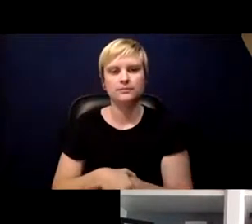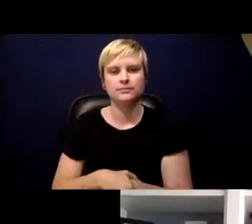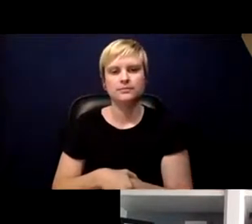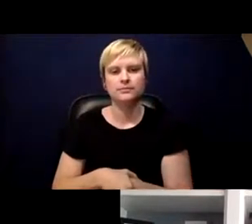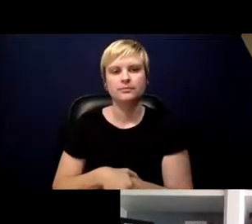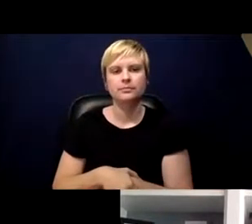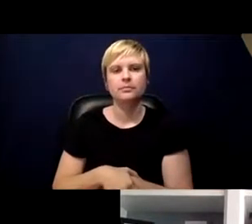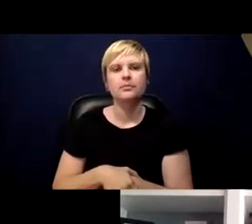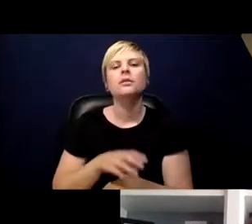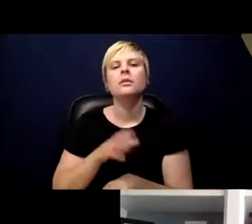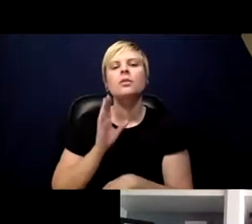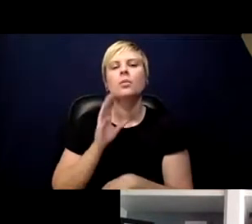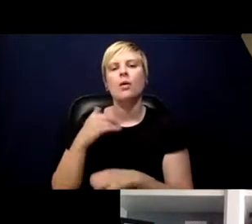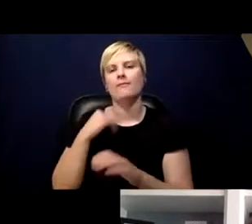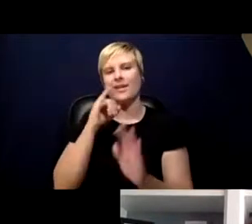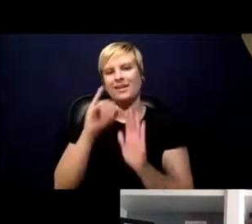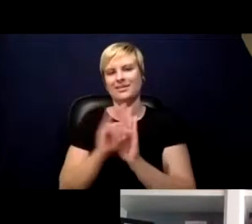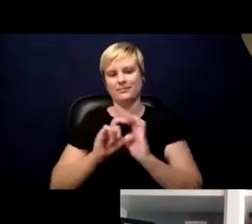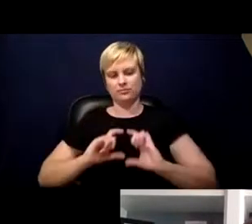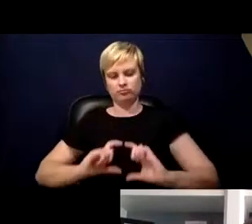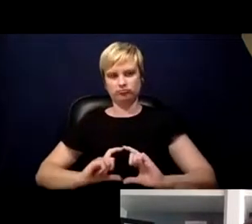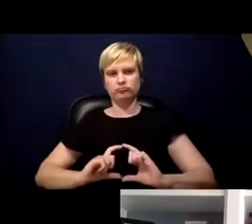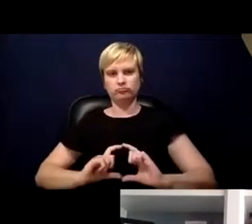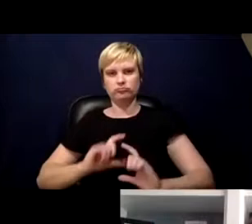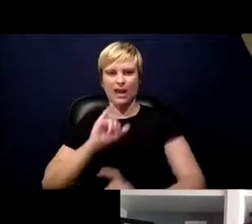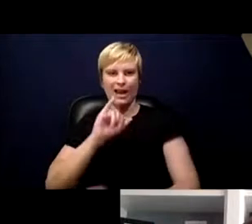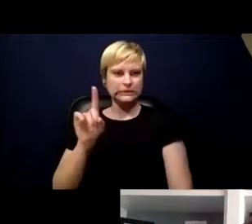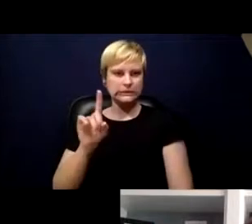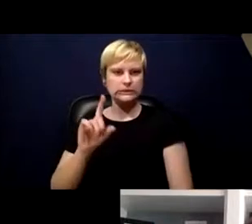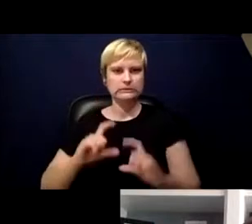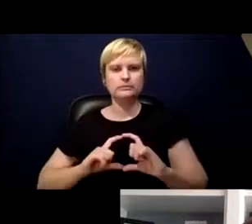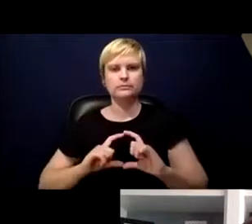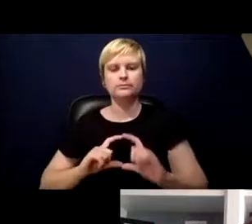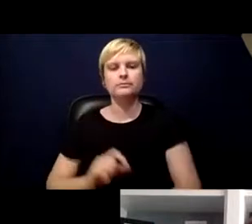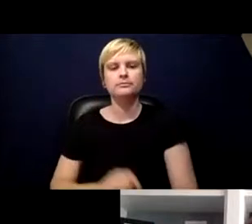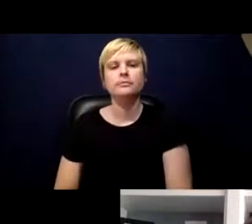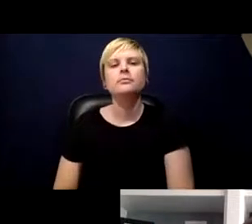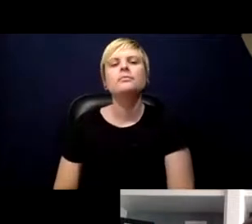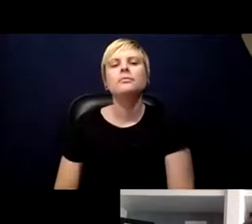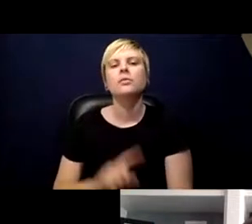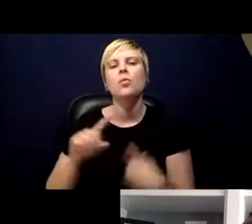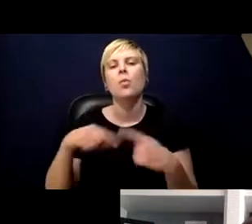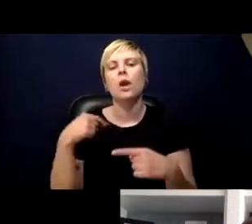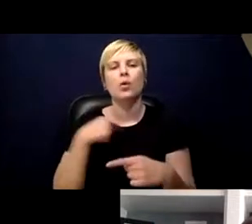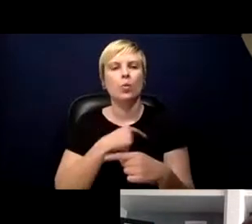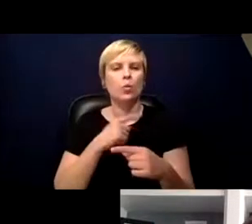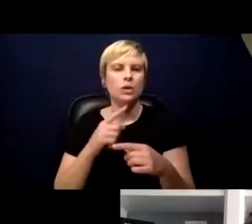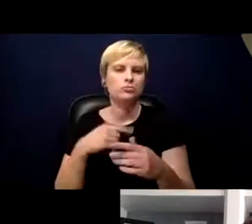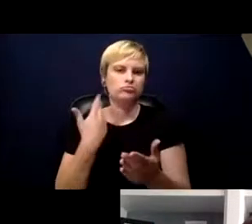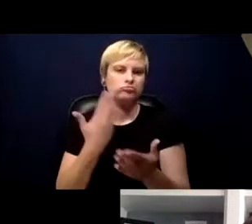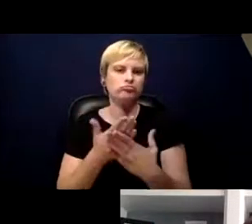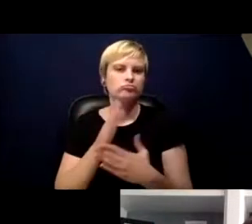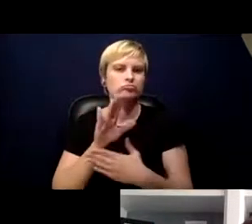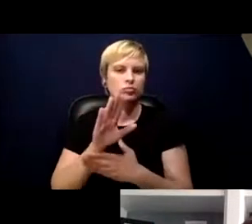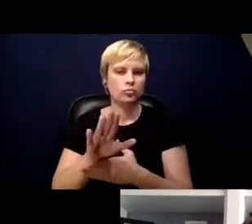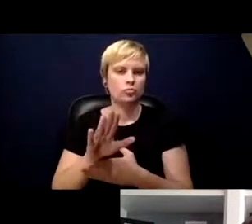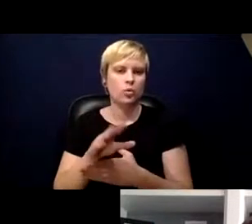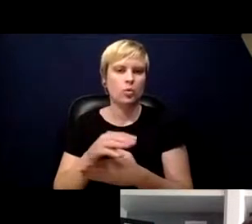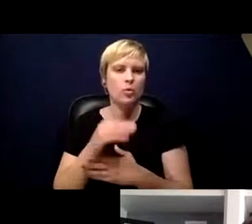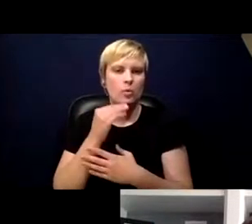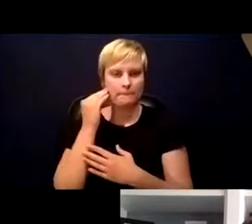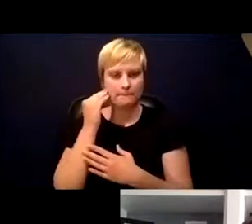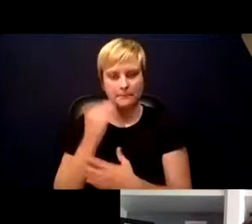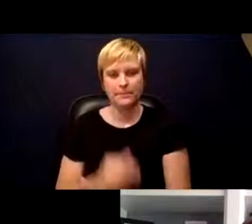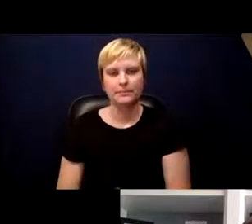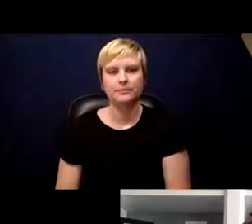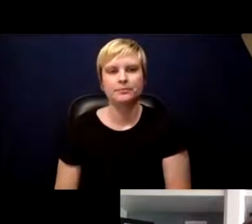identifying ourselves as who we are when we come out to your home.